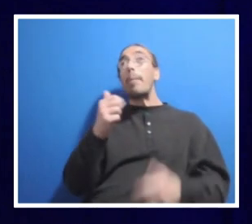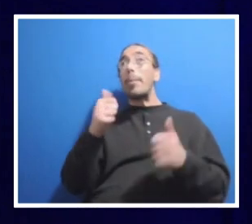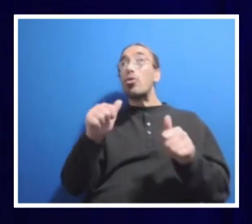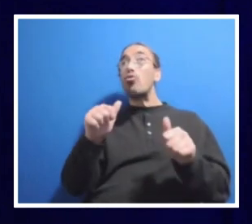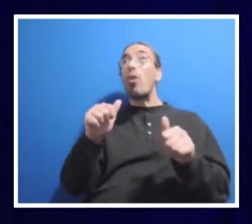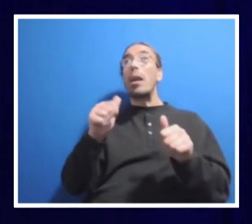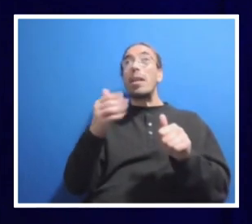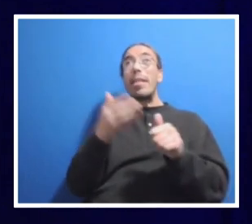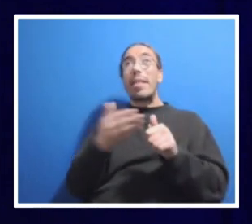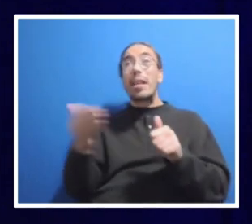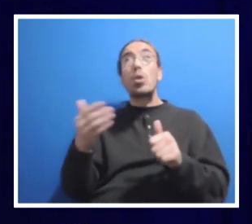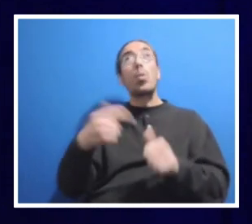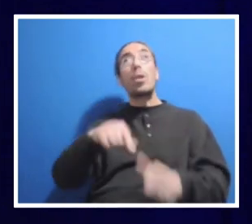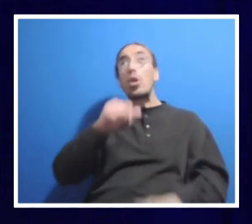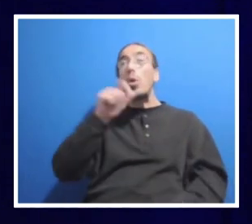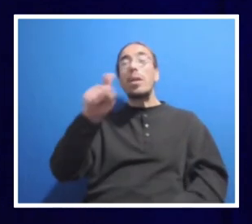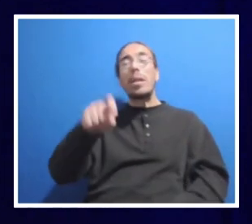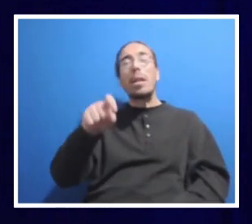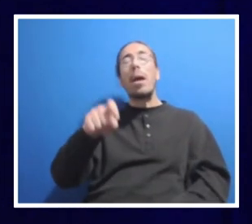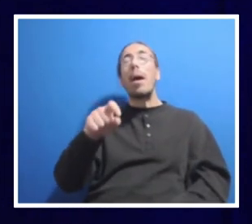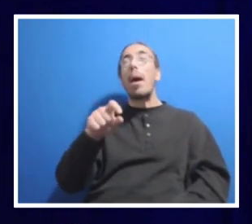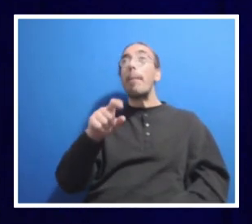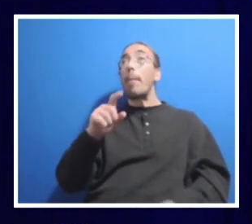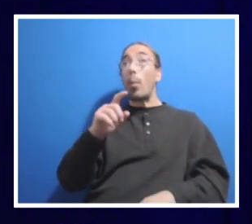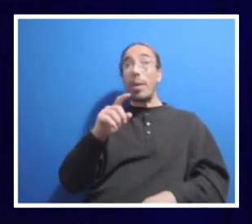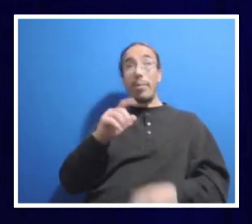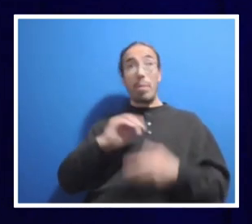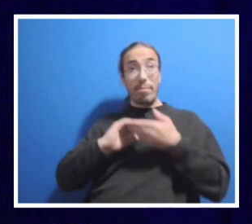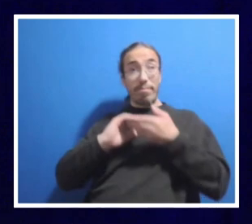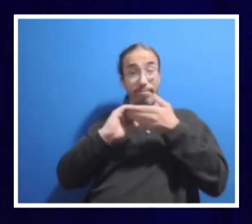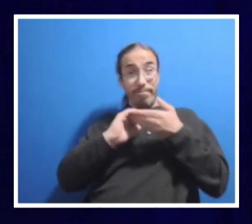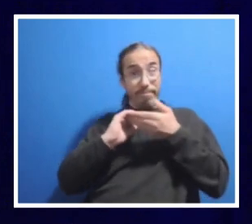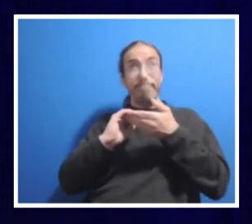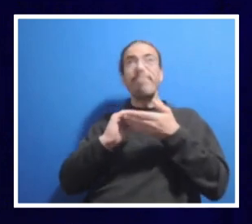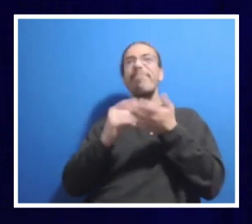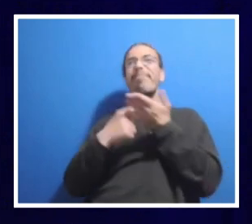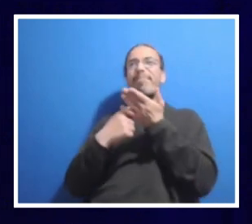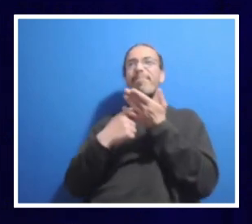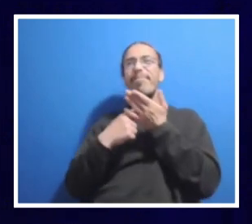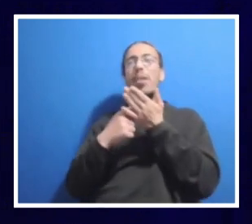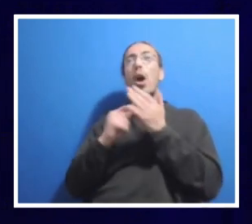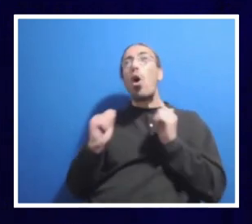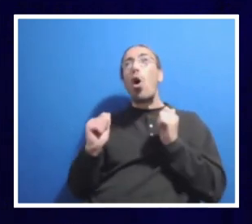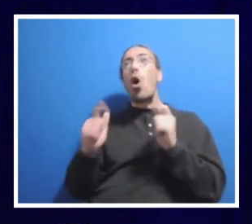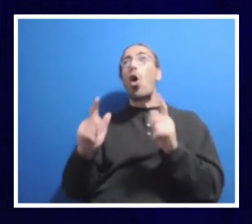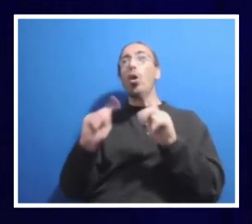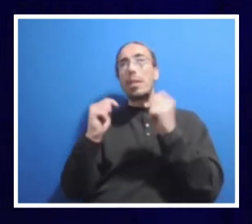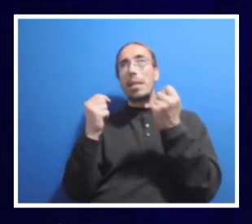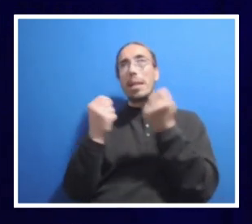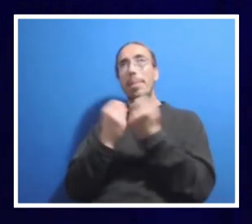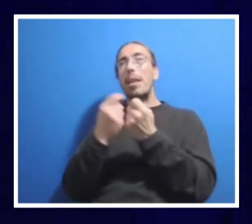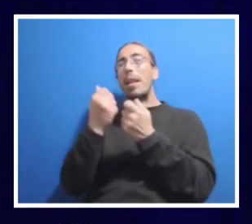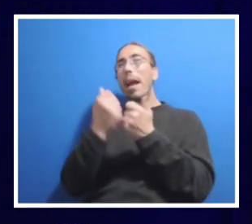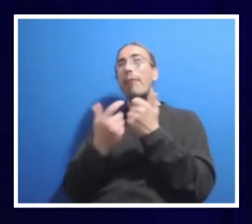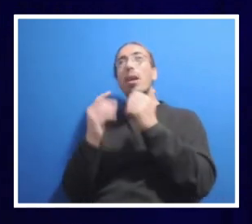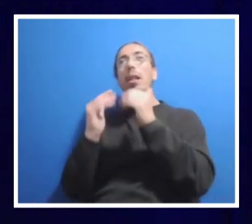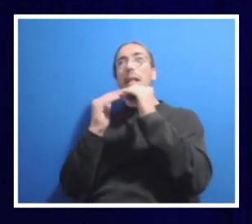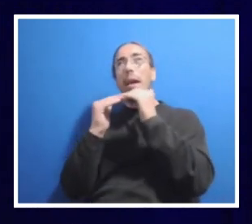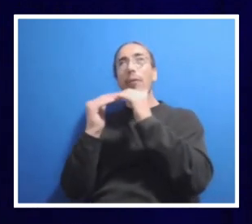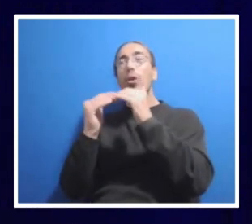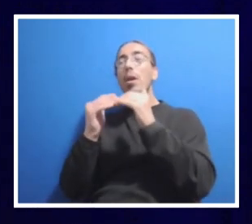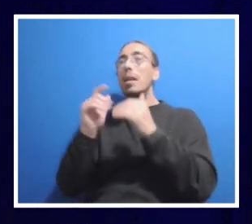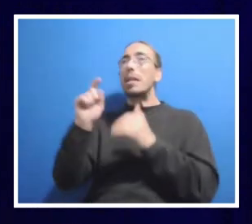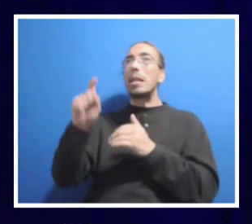We've been talking internally about how all teams at every level need to be discussing